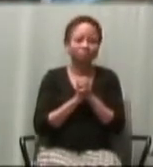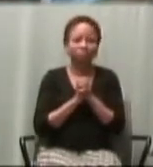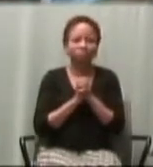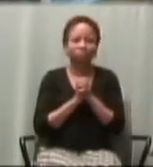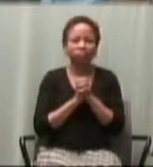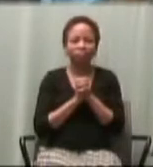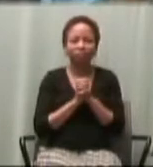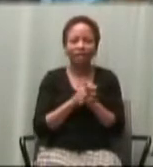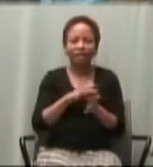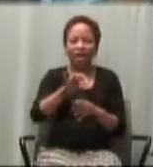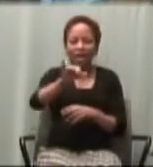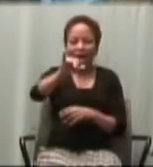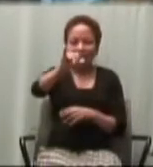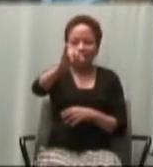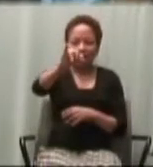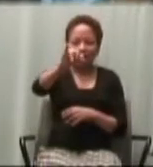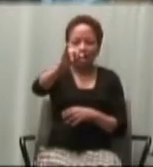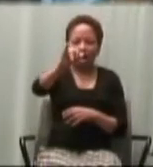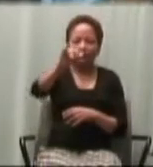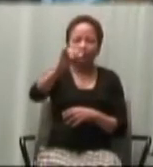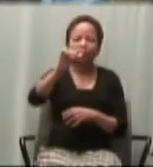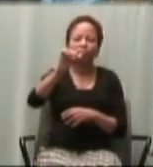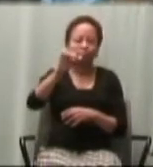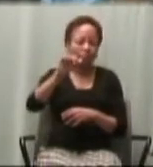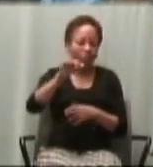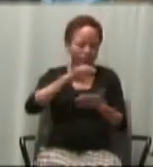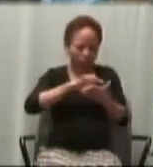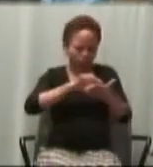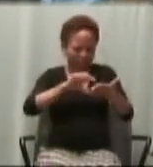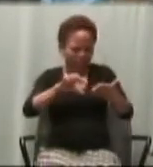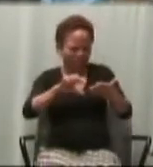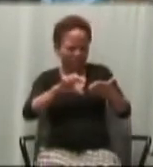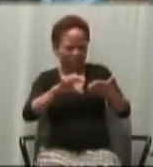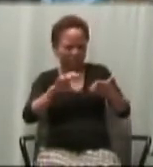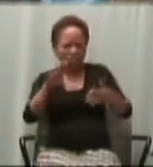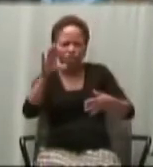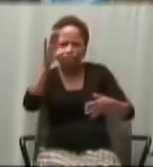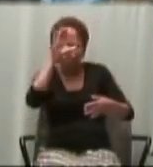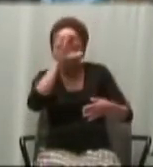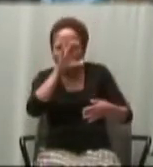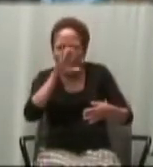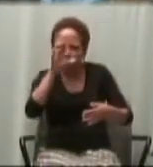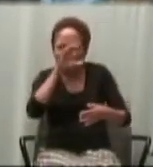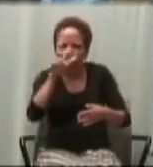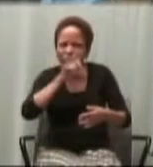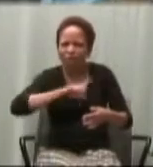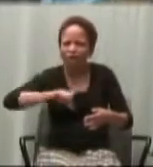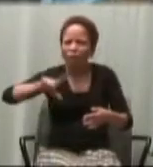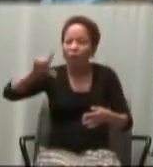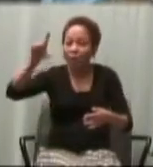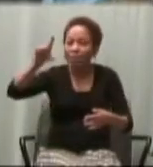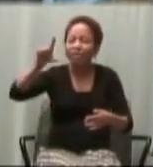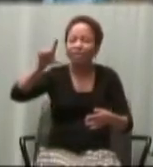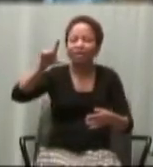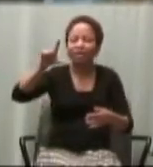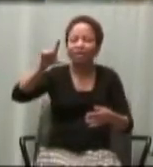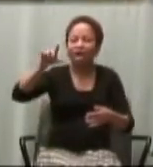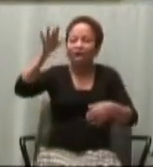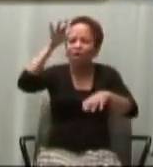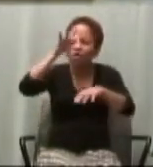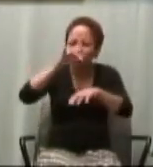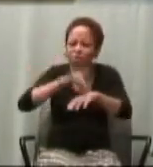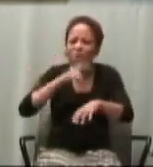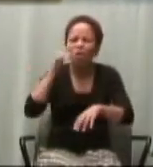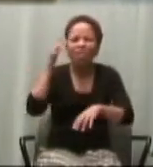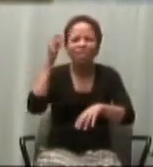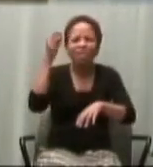Isaiah says, Seek the Lord while he's still to be found. Call to him